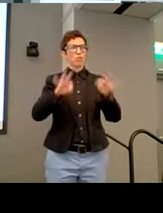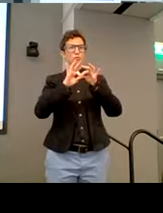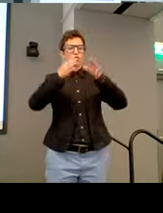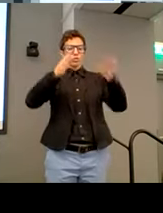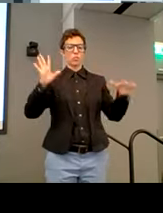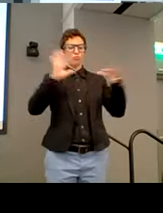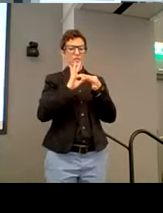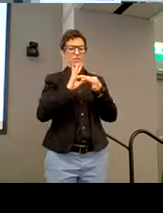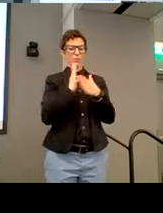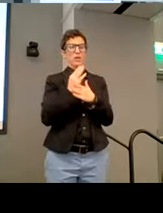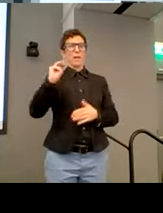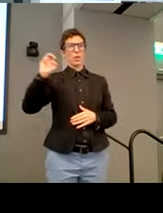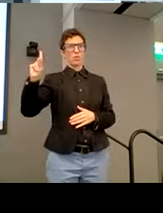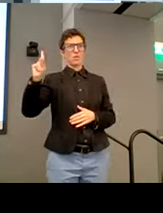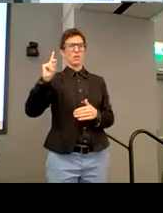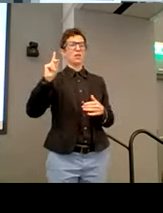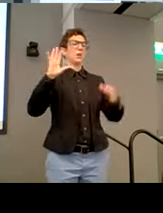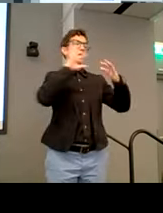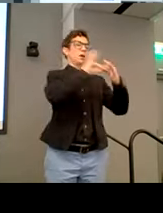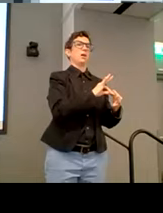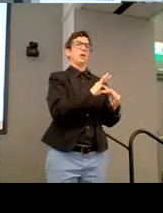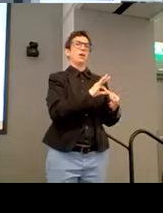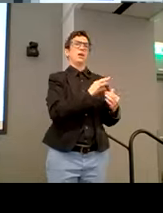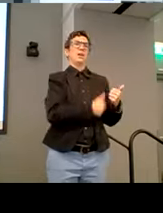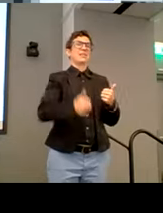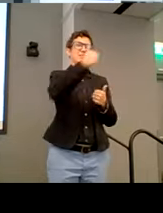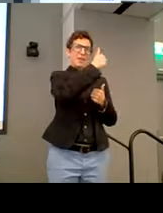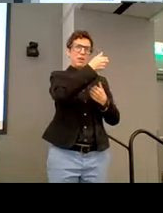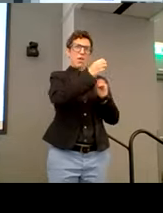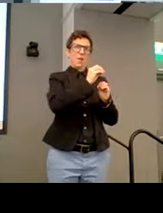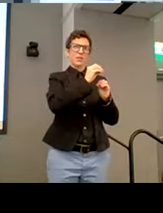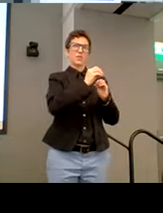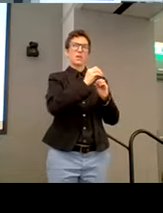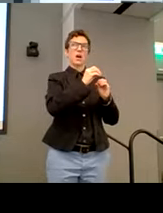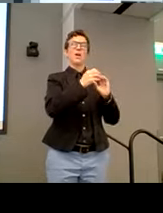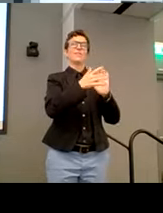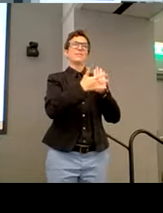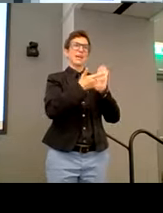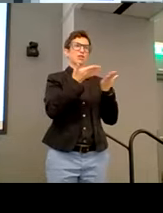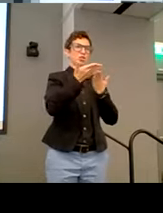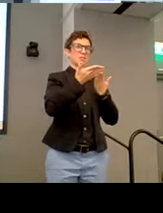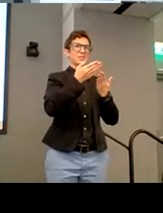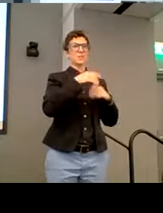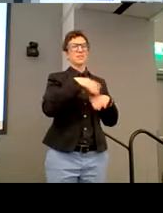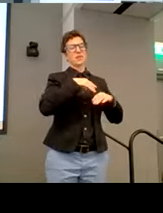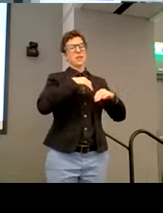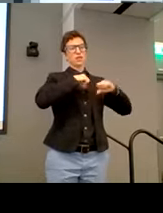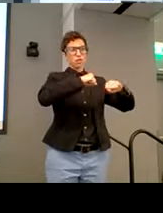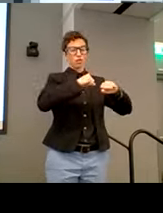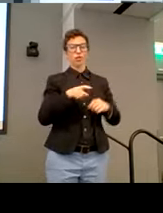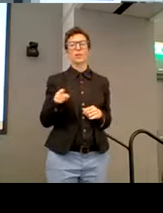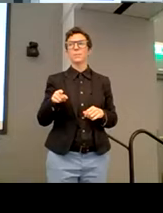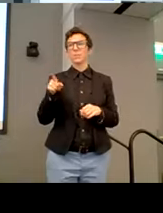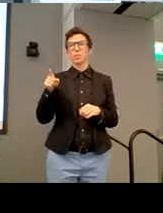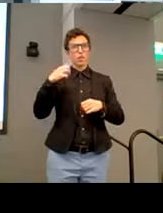MOD and the executive office of technology services and security, setting the foundation for our collaborative work in digital